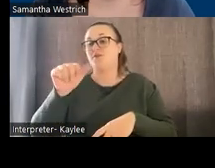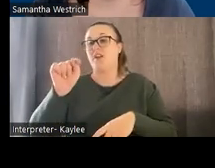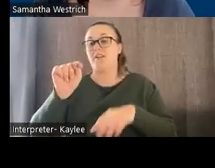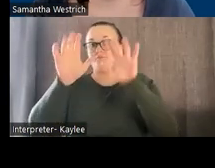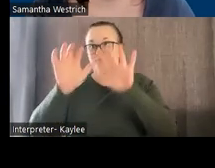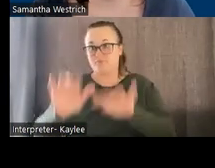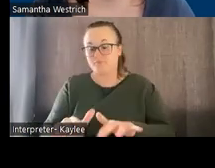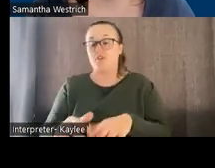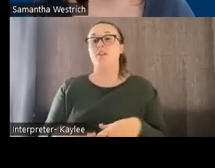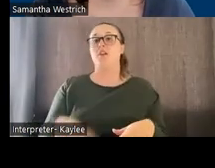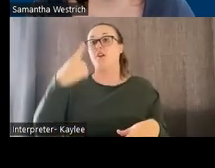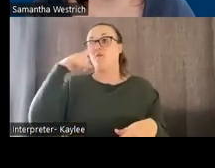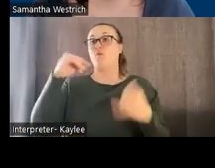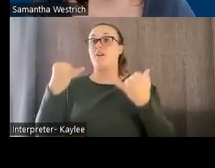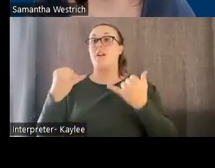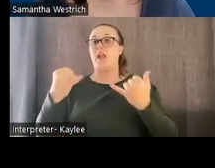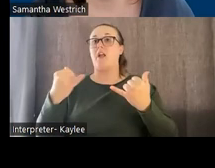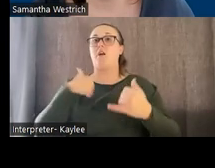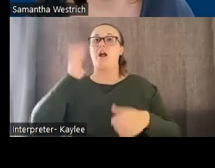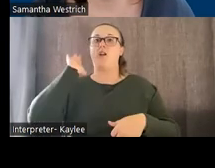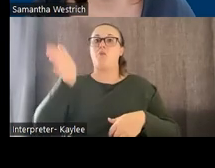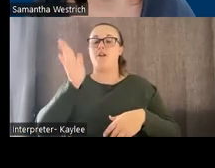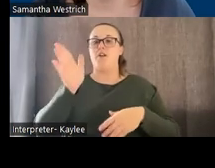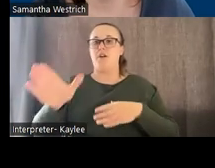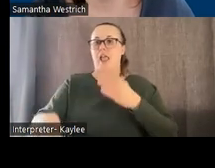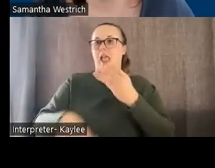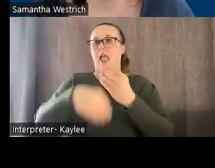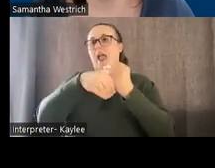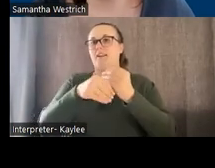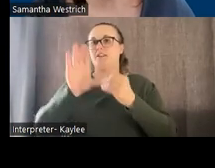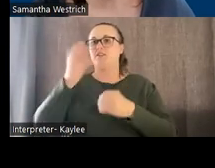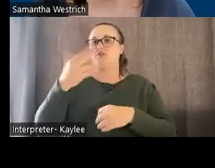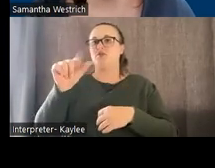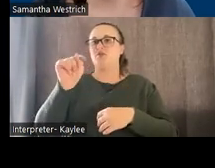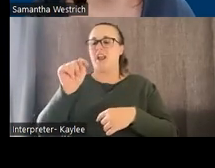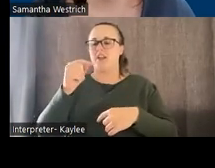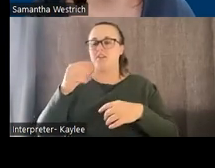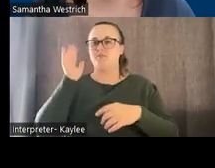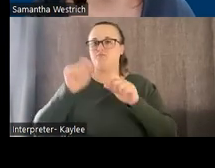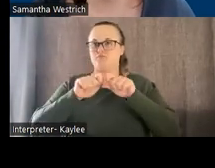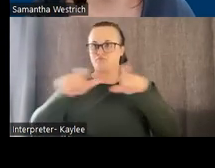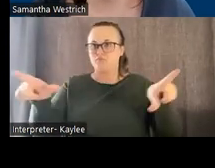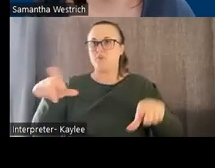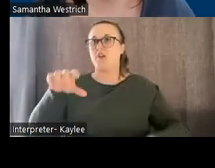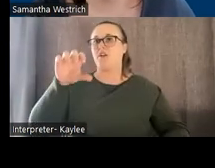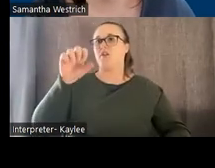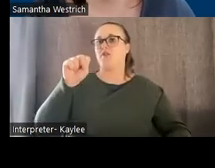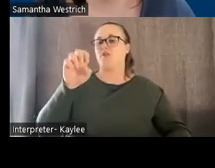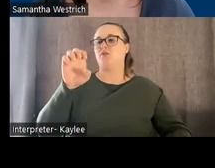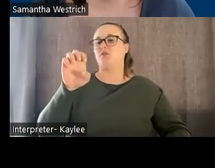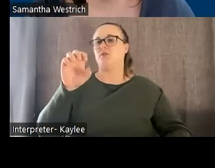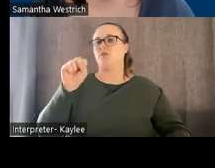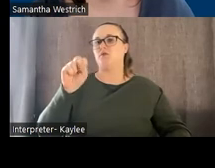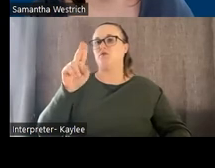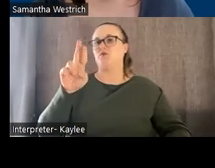our survey in the zoom chat. It would also be helpful for us if you all could take a moment to complete it. So just going to wait